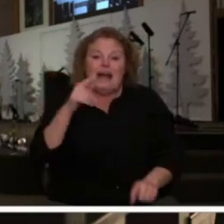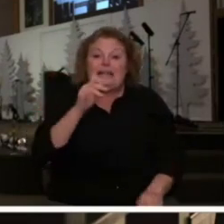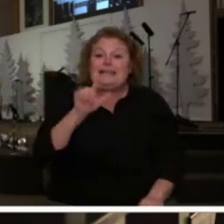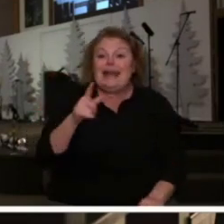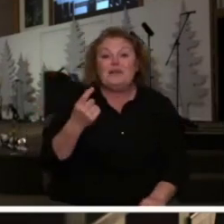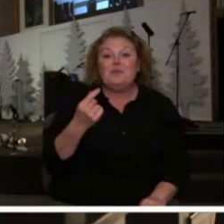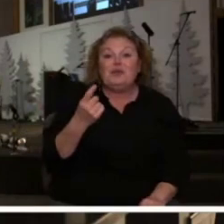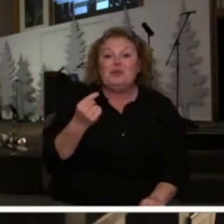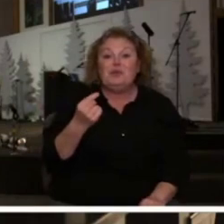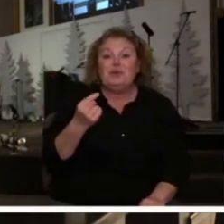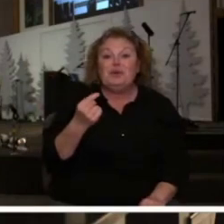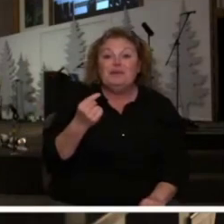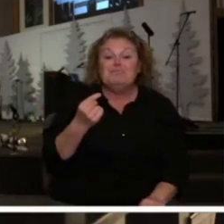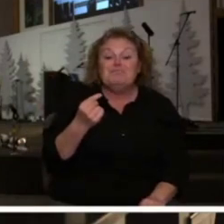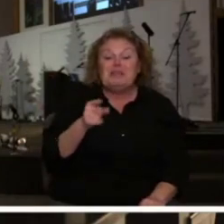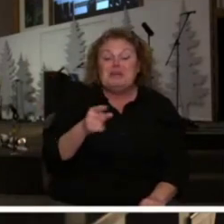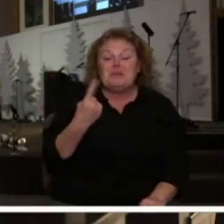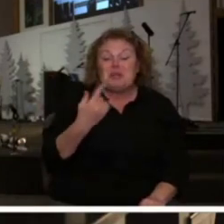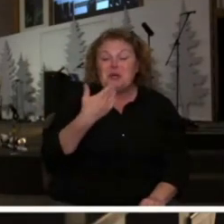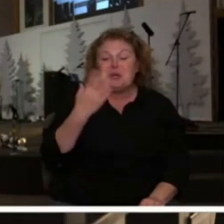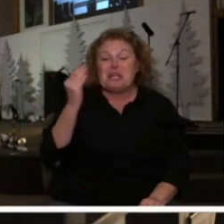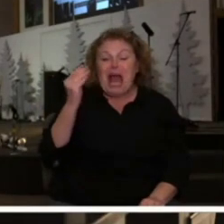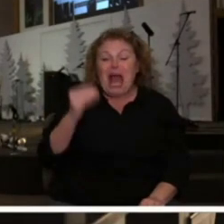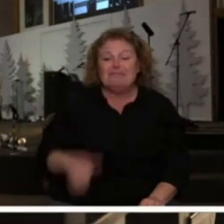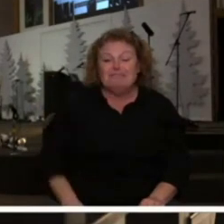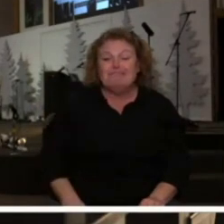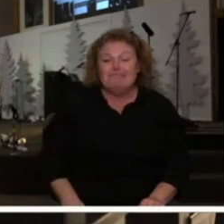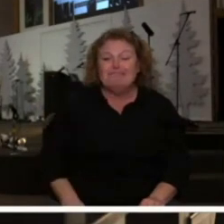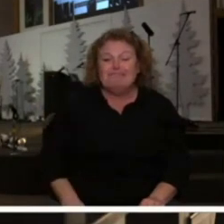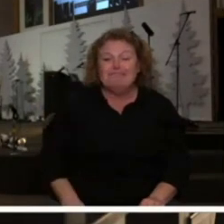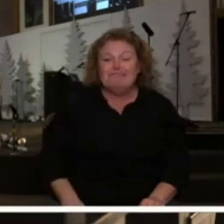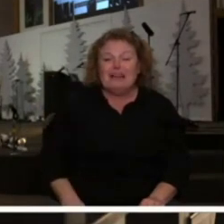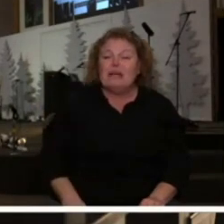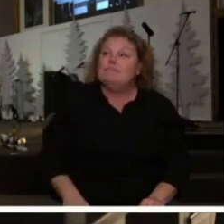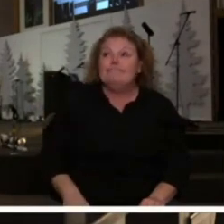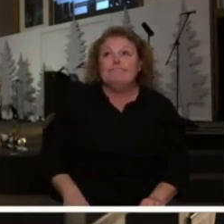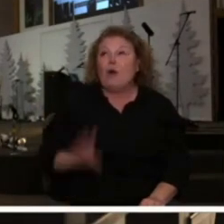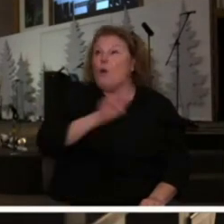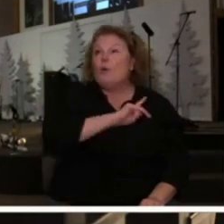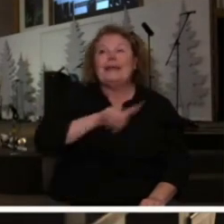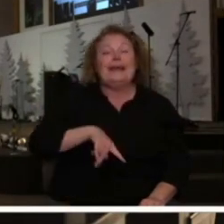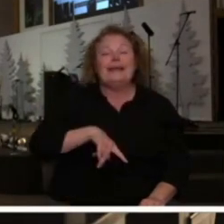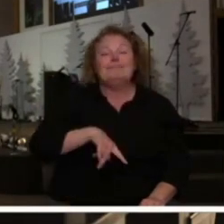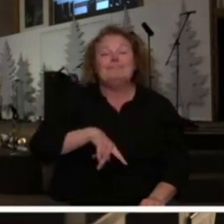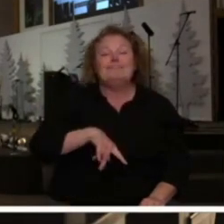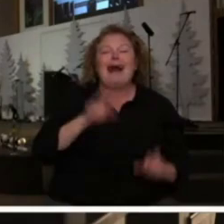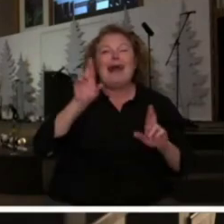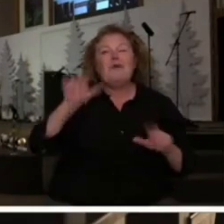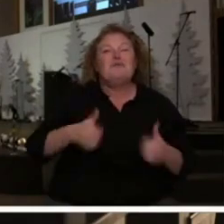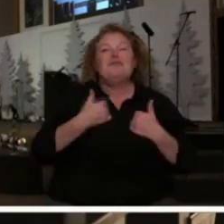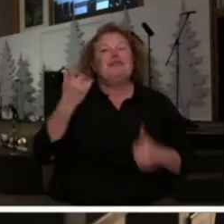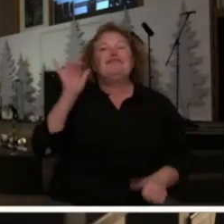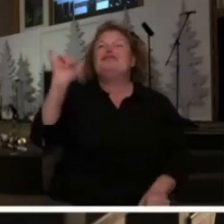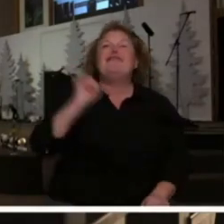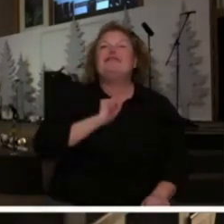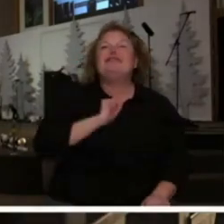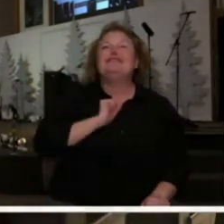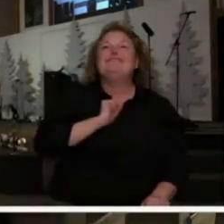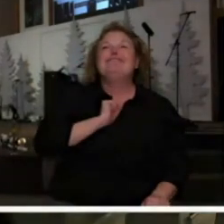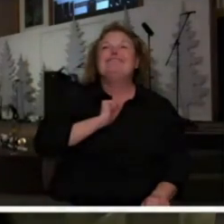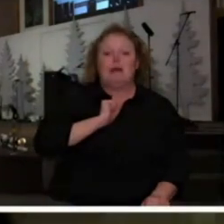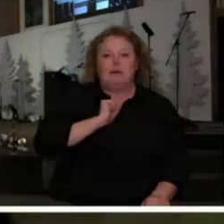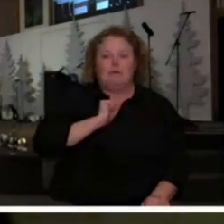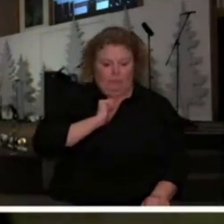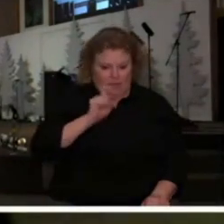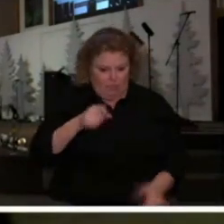with the gracious man that he is says oh king live forever he's supposed